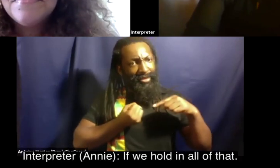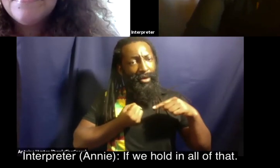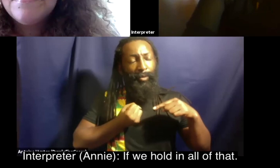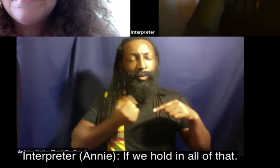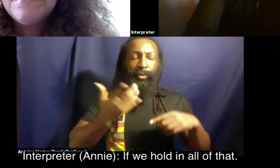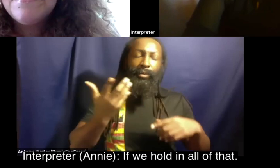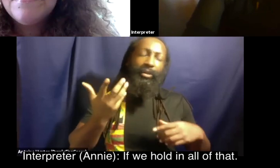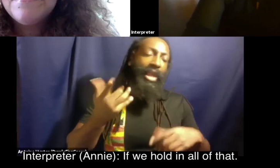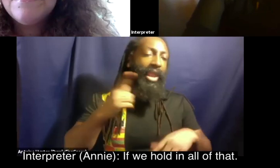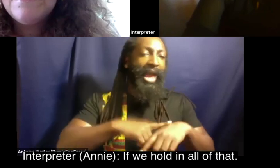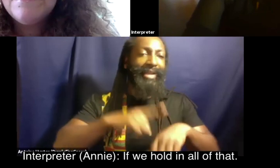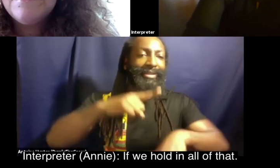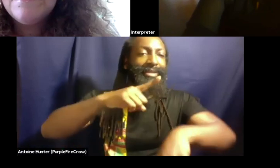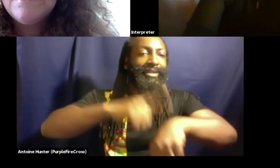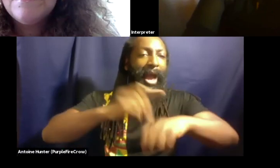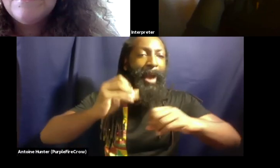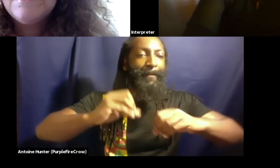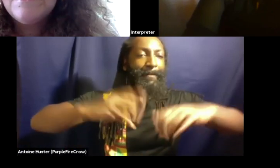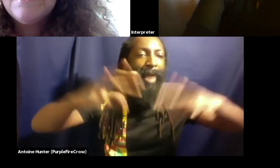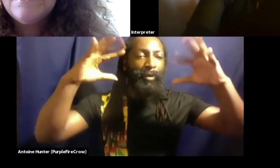if we hold in all of that